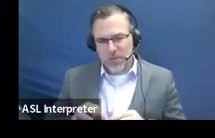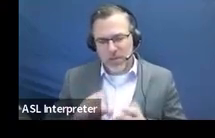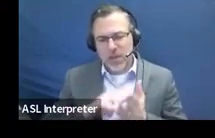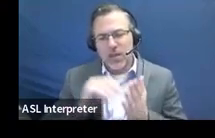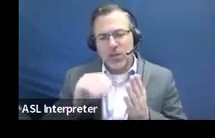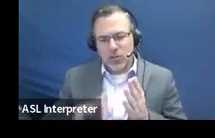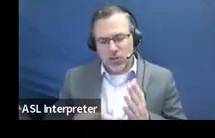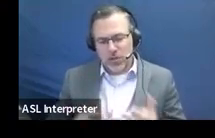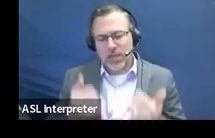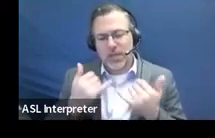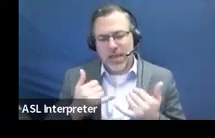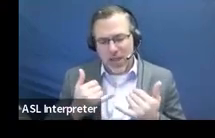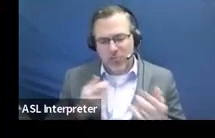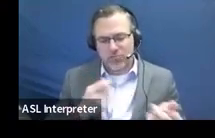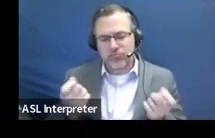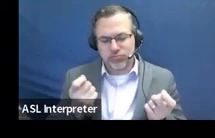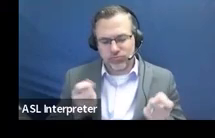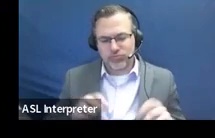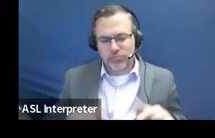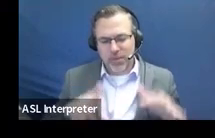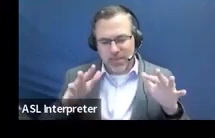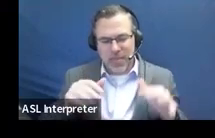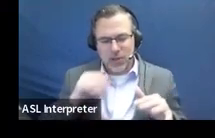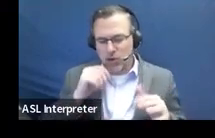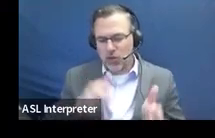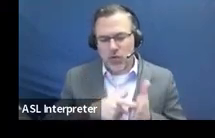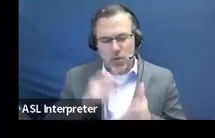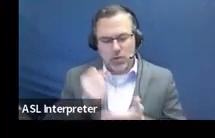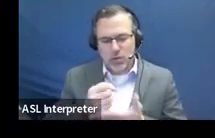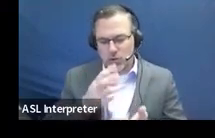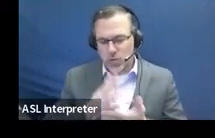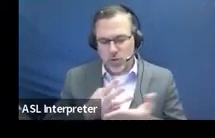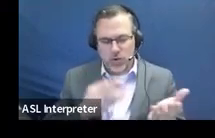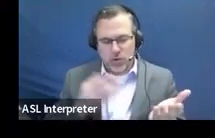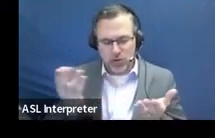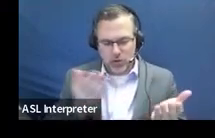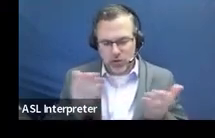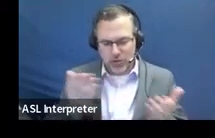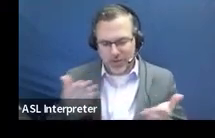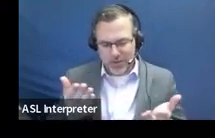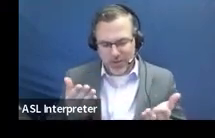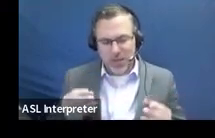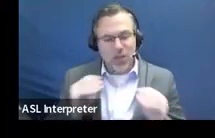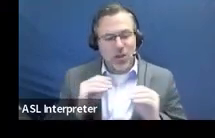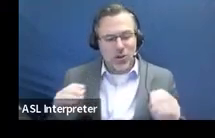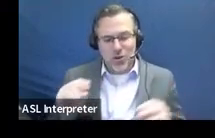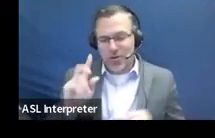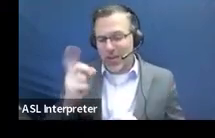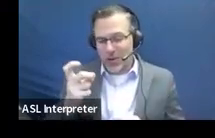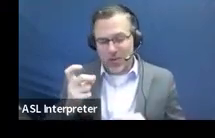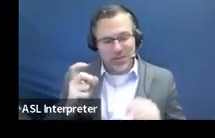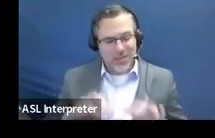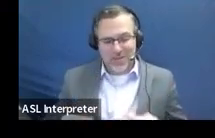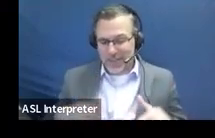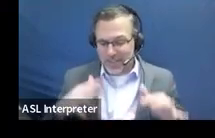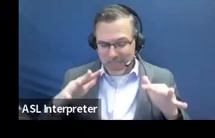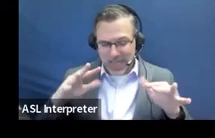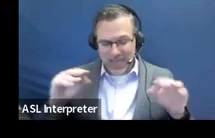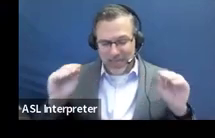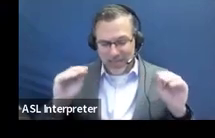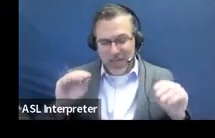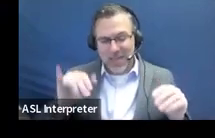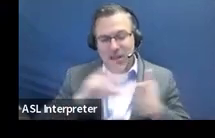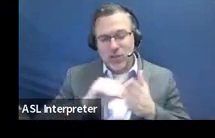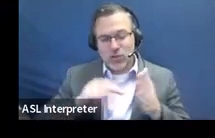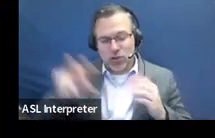managing anxiety and no longer requires social work services. There is no official diagnosis of anxiety. This student transferred to